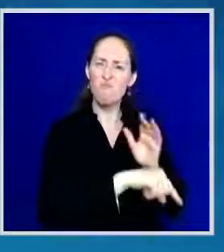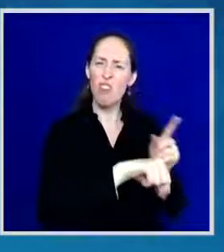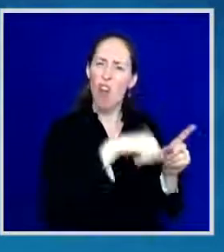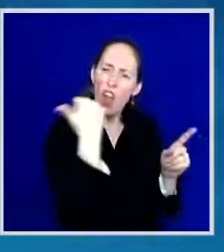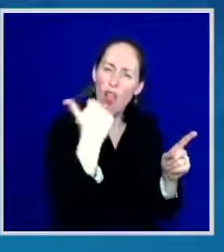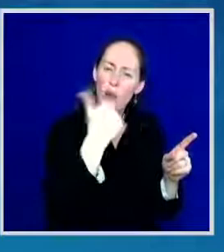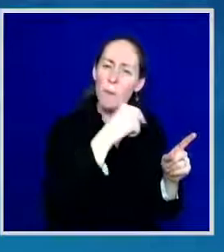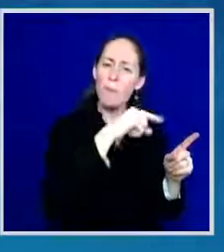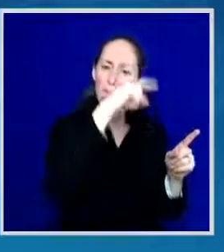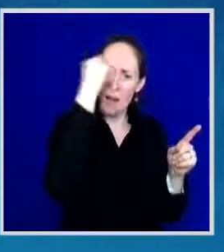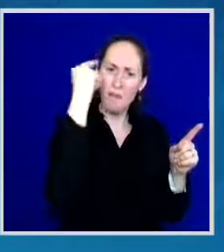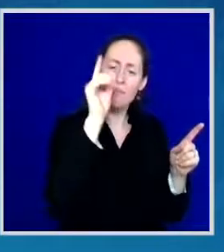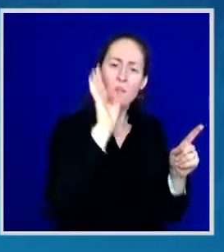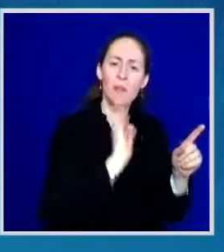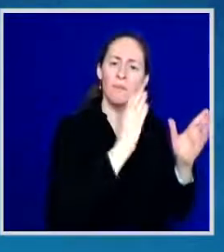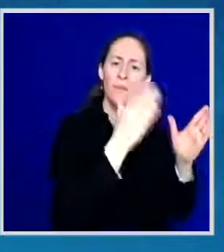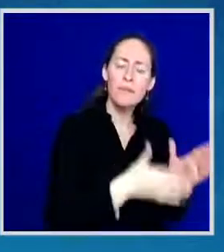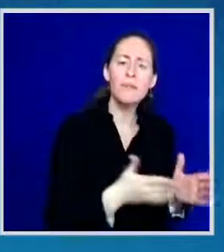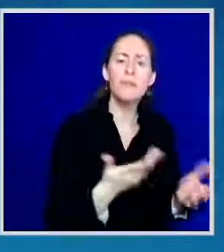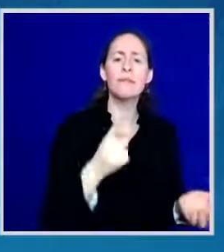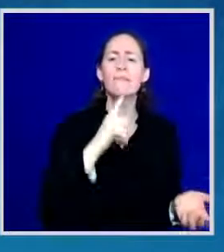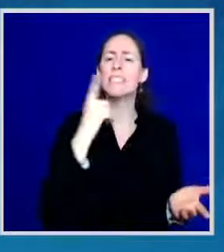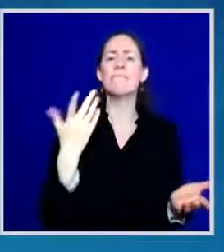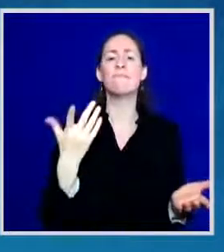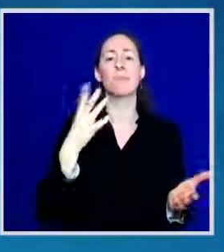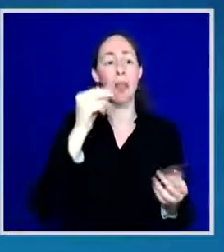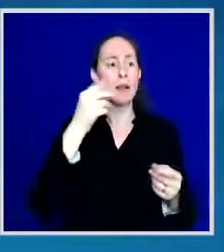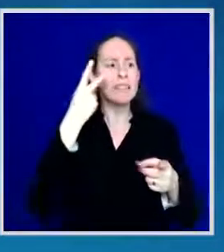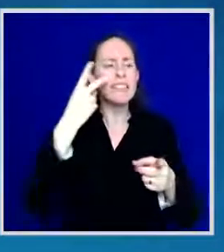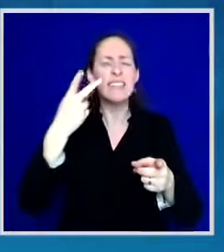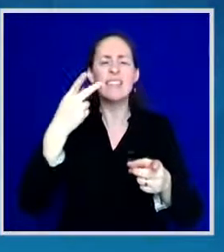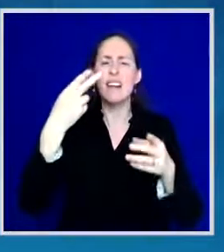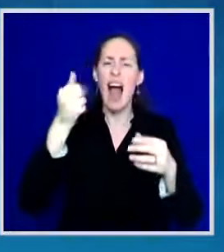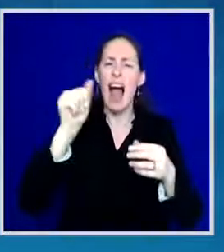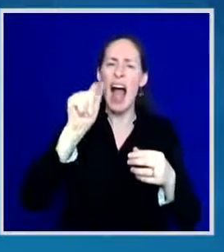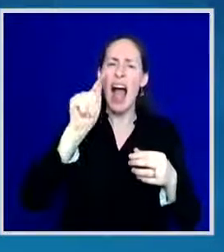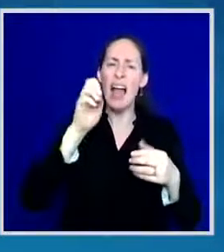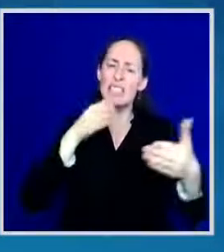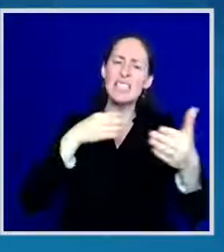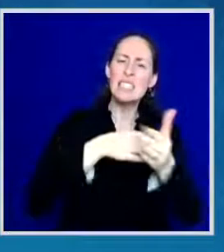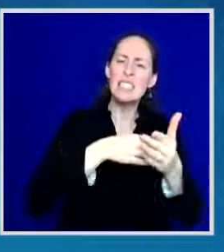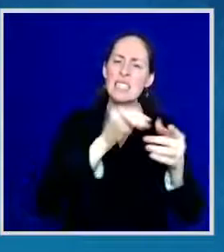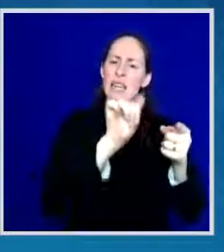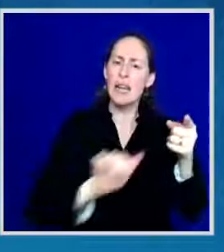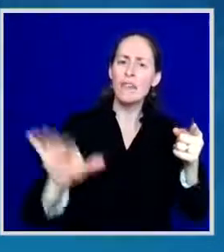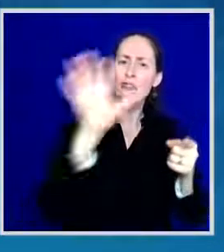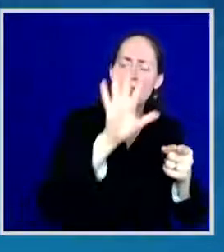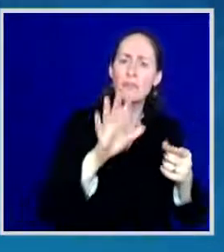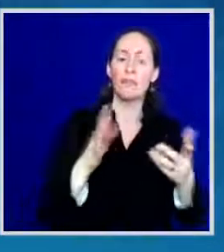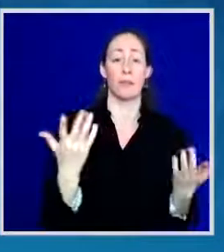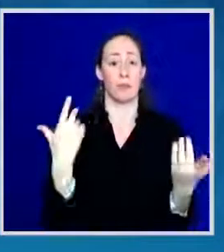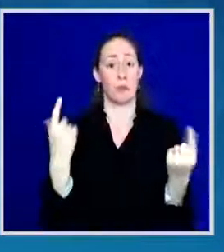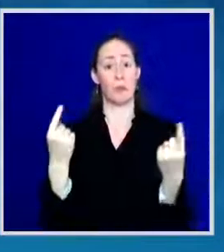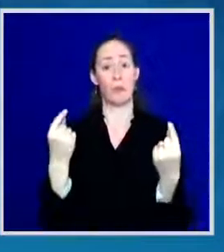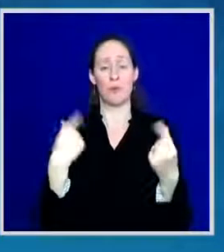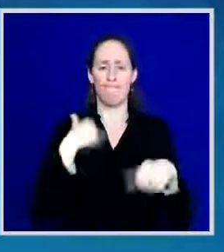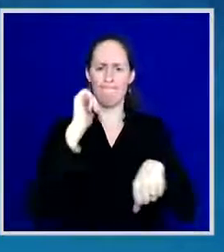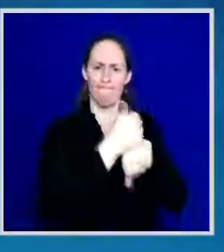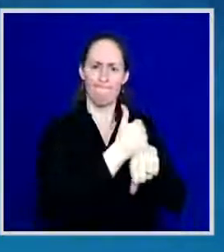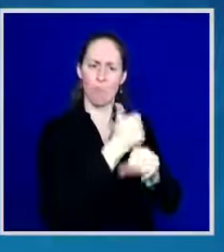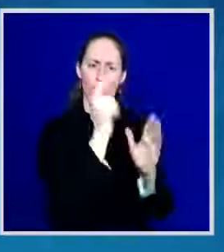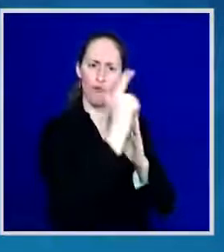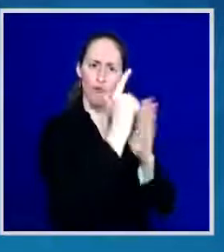against Asian Americans, another law designed to make it harder for people to vote. These are reminders